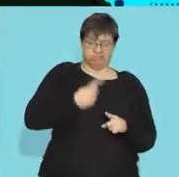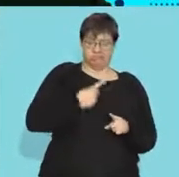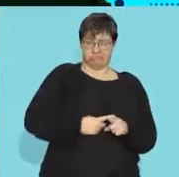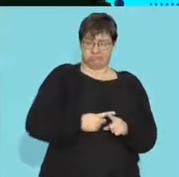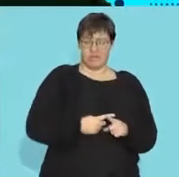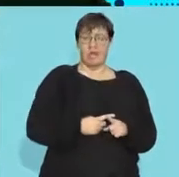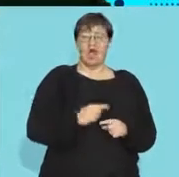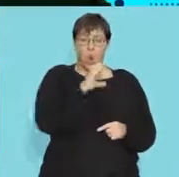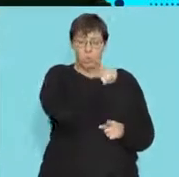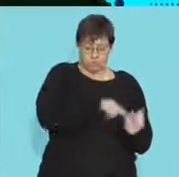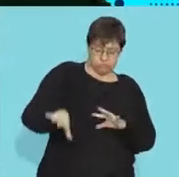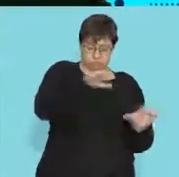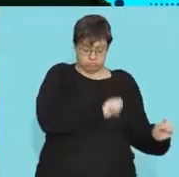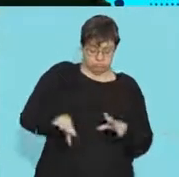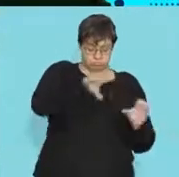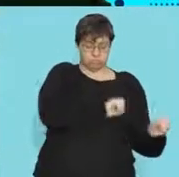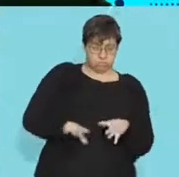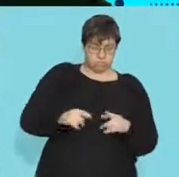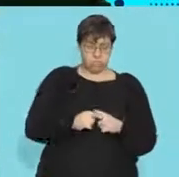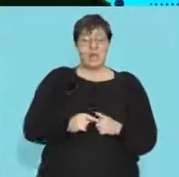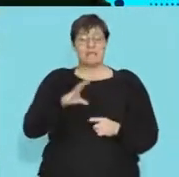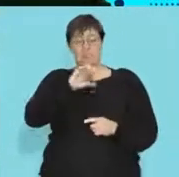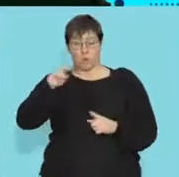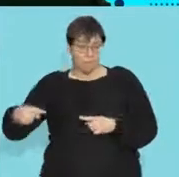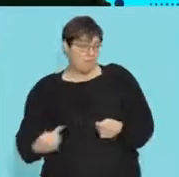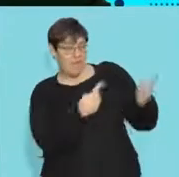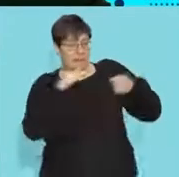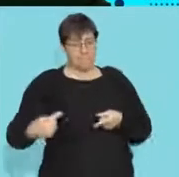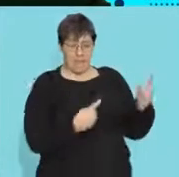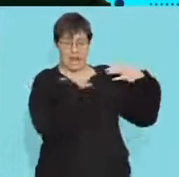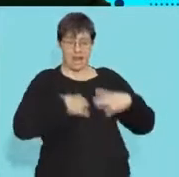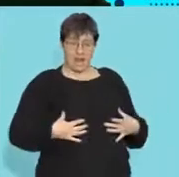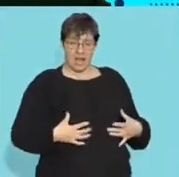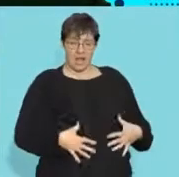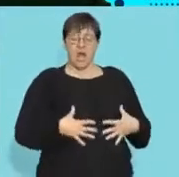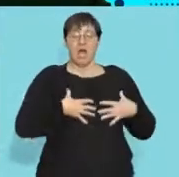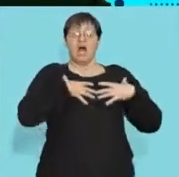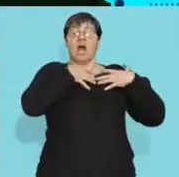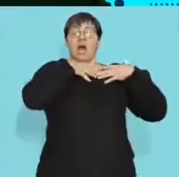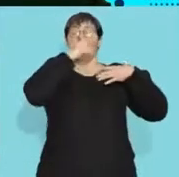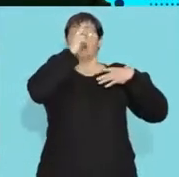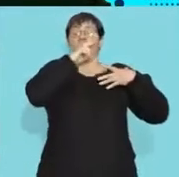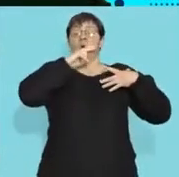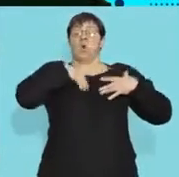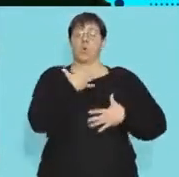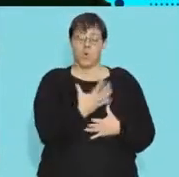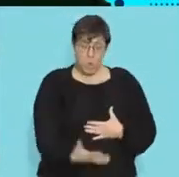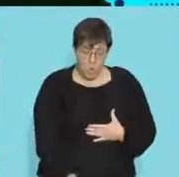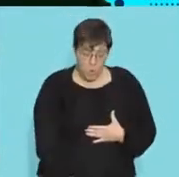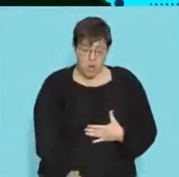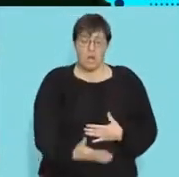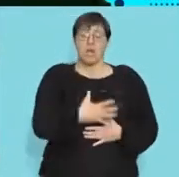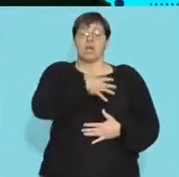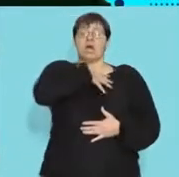that's getting oxygen to there all right it's getting the carbon dioxide back to the lungs i'm breathing in deeper